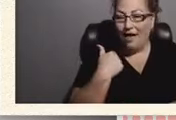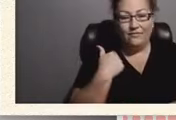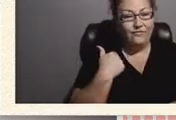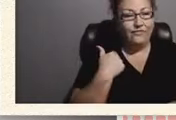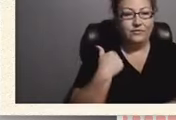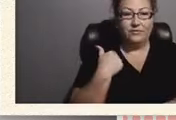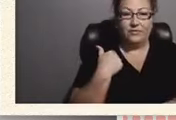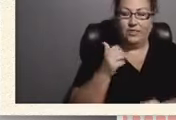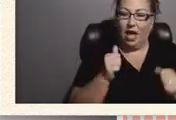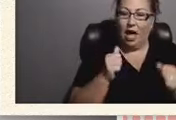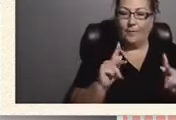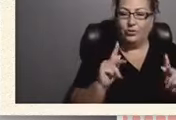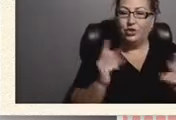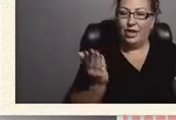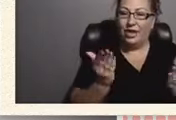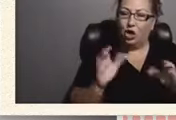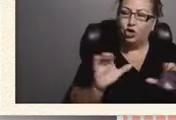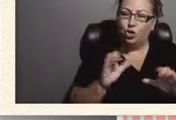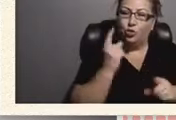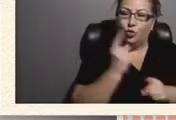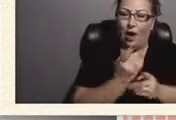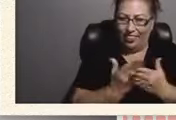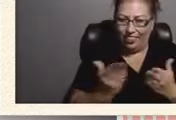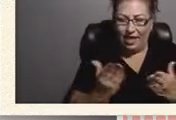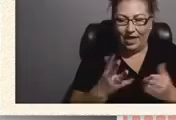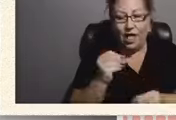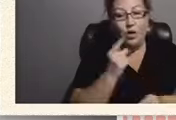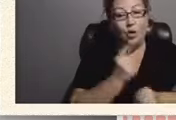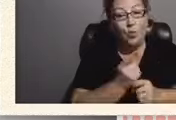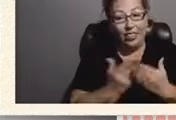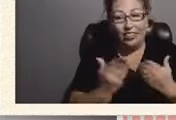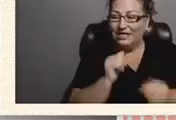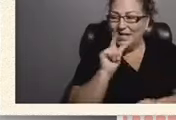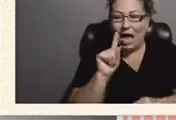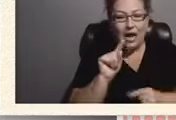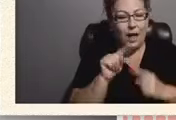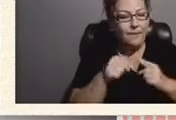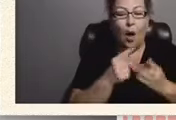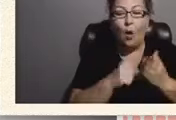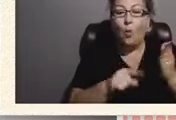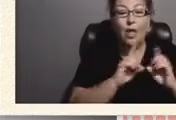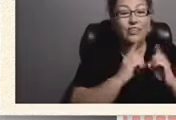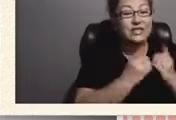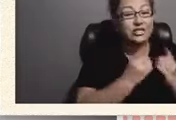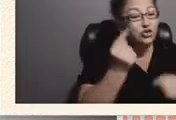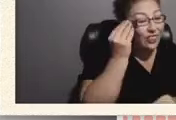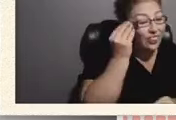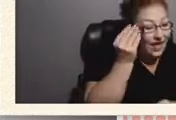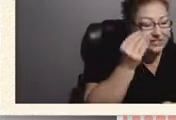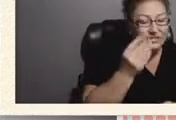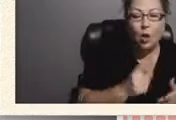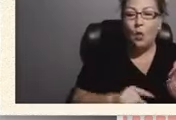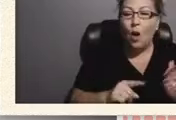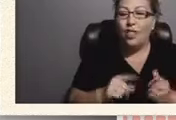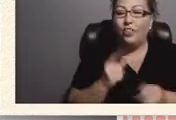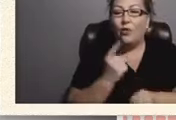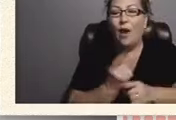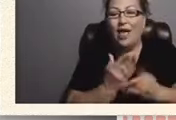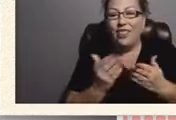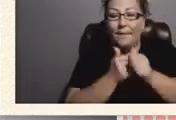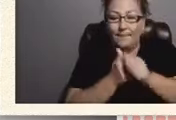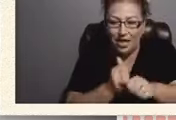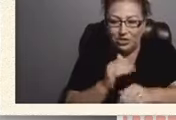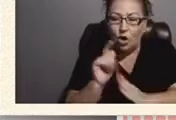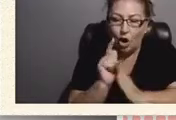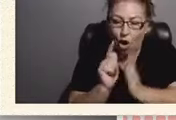here to do the right thing. And the right thing is not about what is the district thing, but what is the right thing based on the law, based on what you